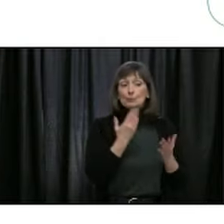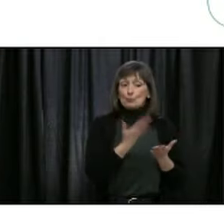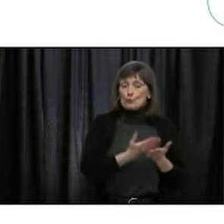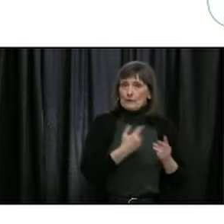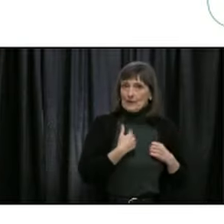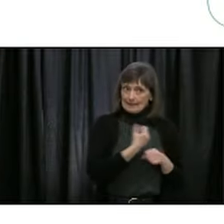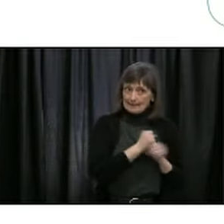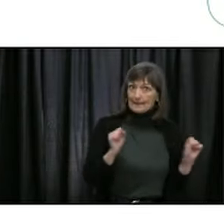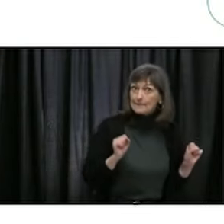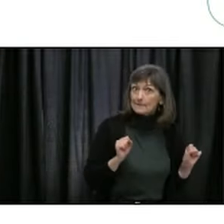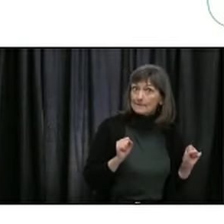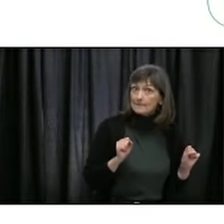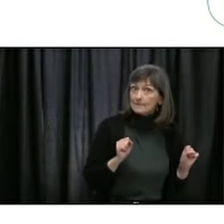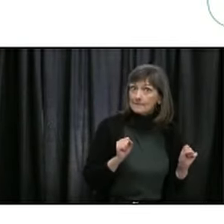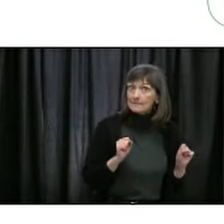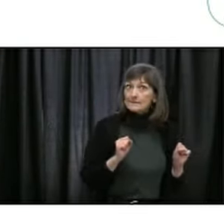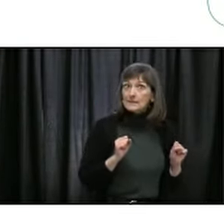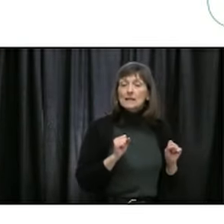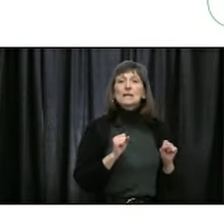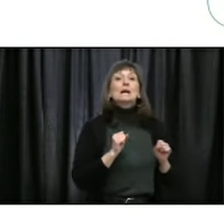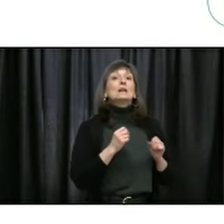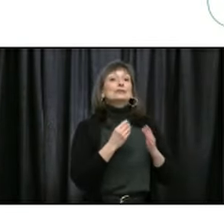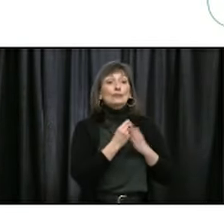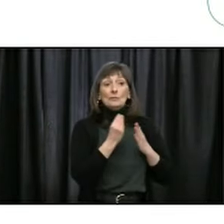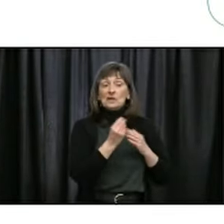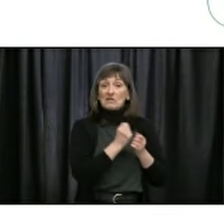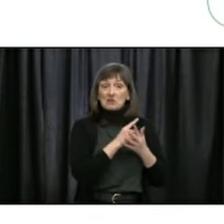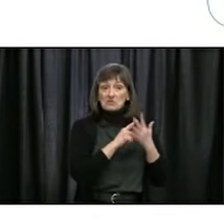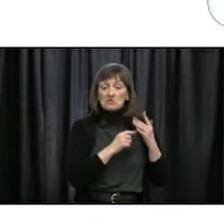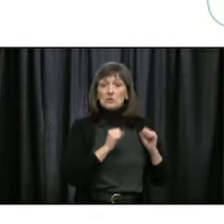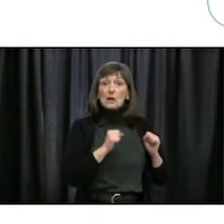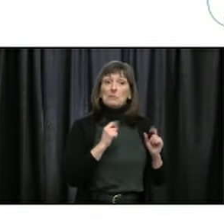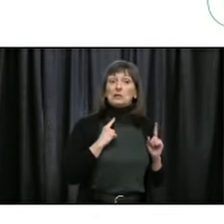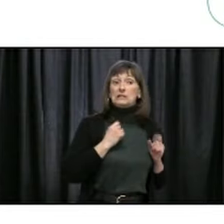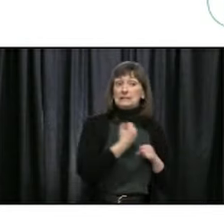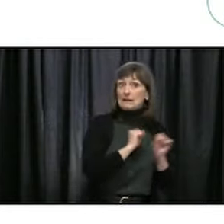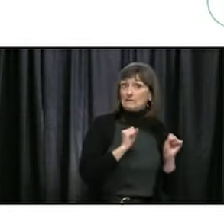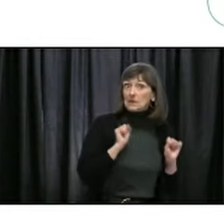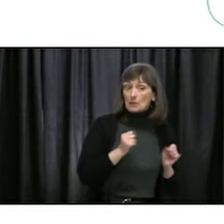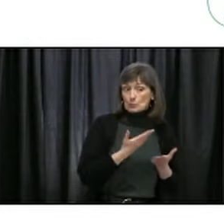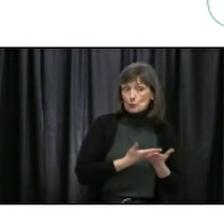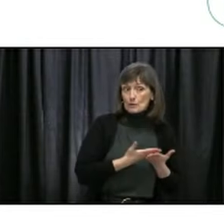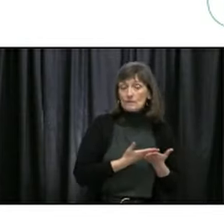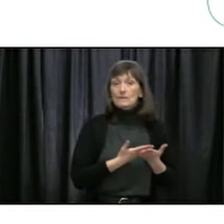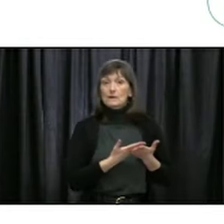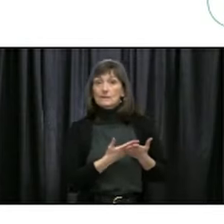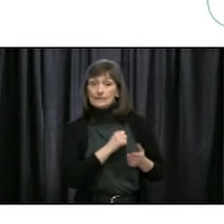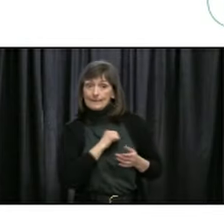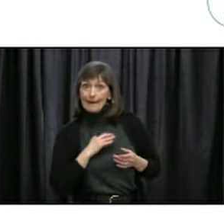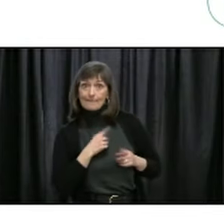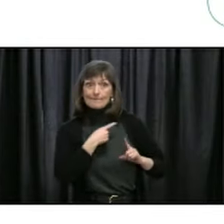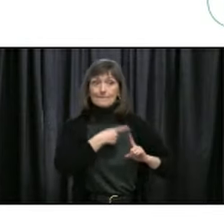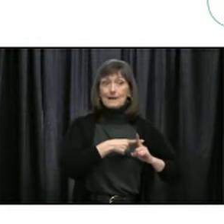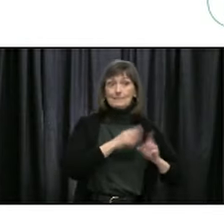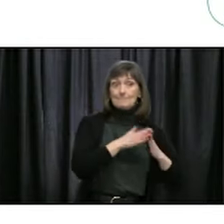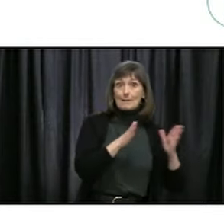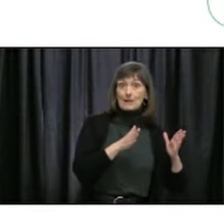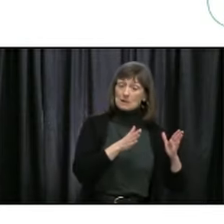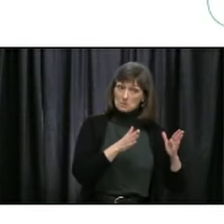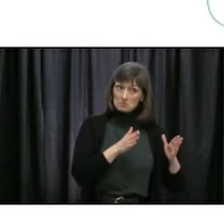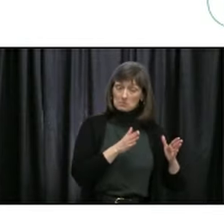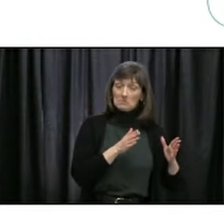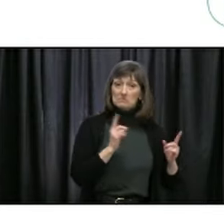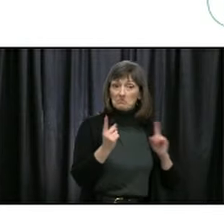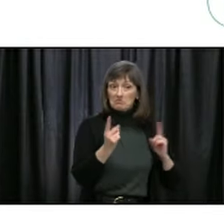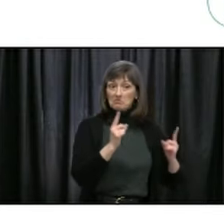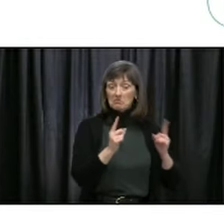while reducing the risk to the public and to employees. Some medium-risk recreational